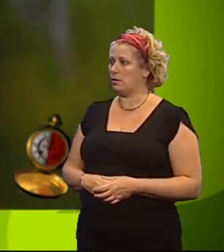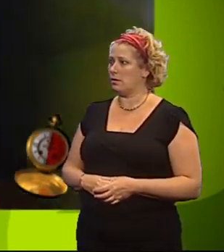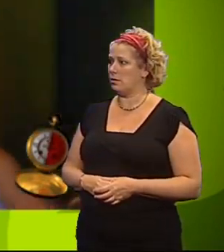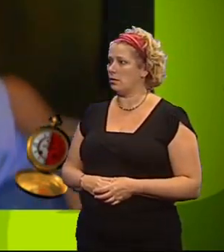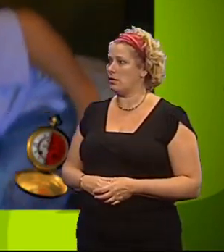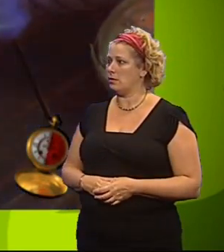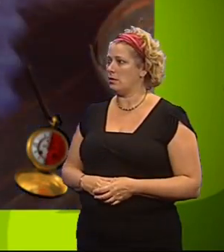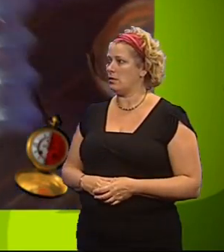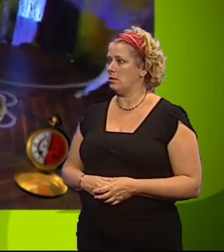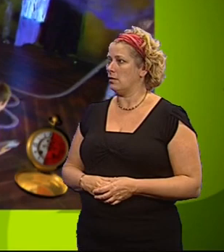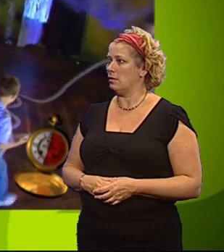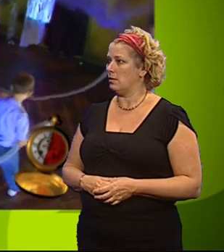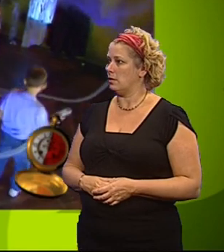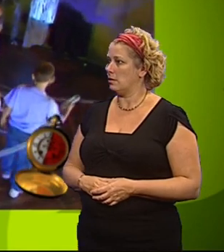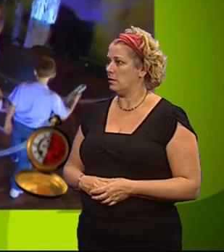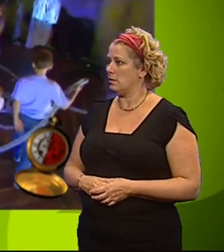30 seconds.